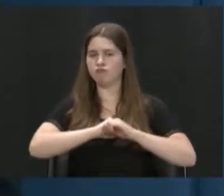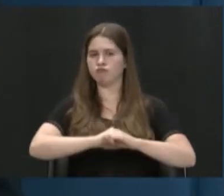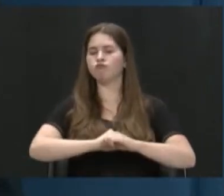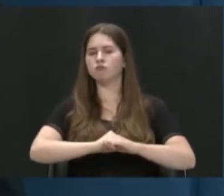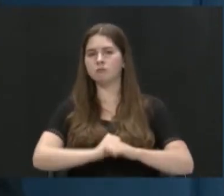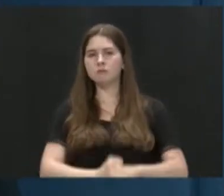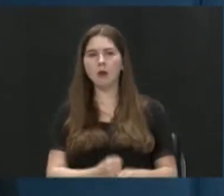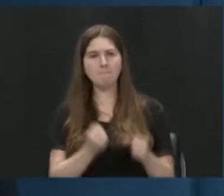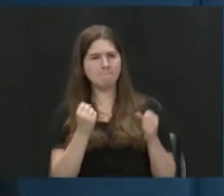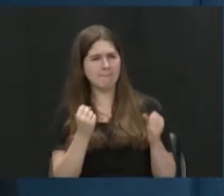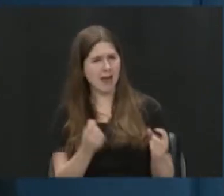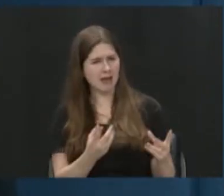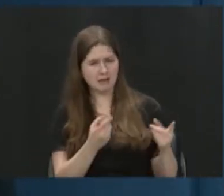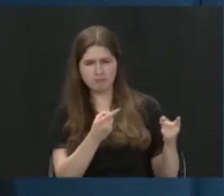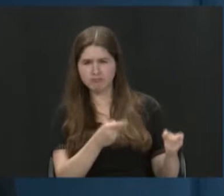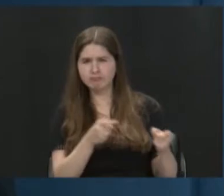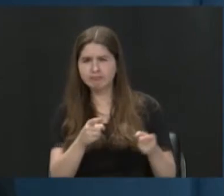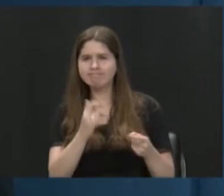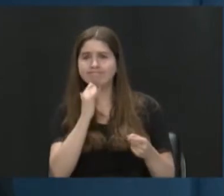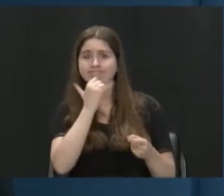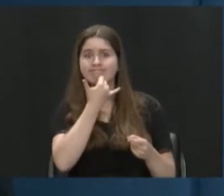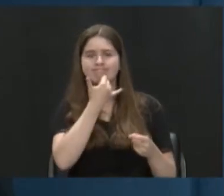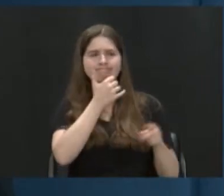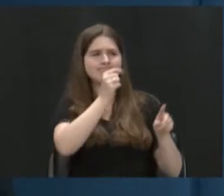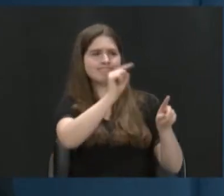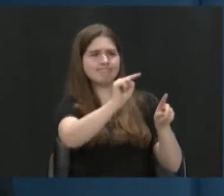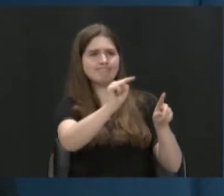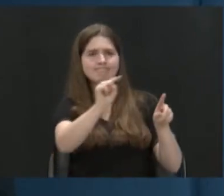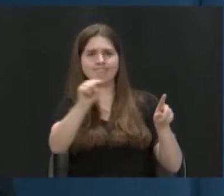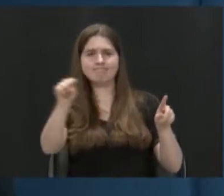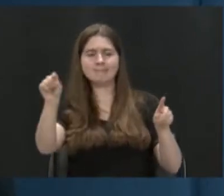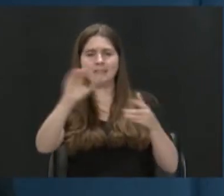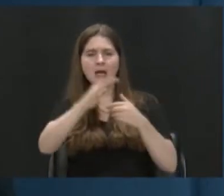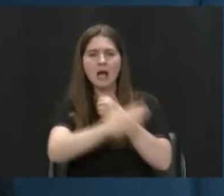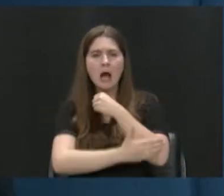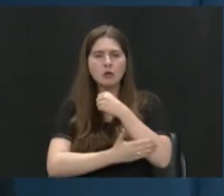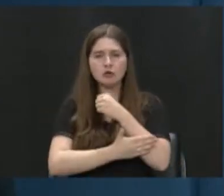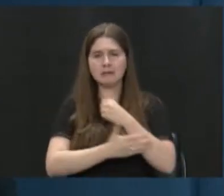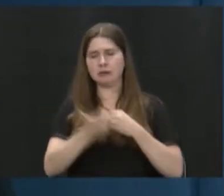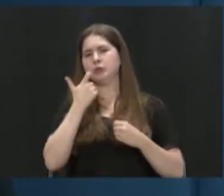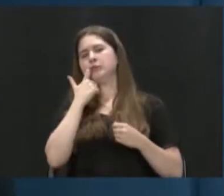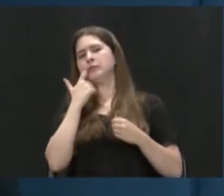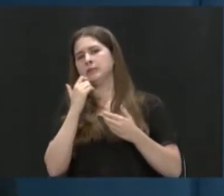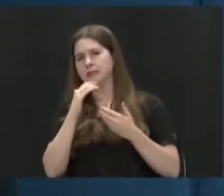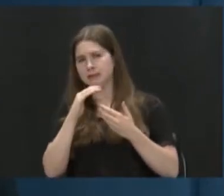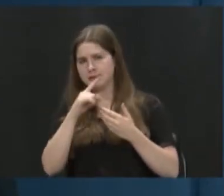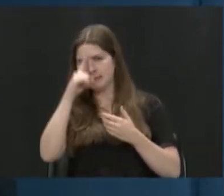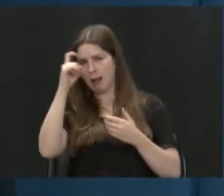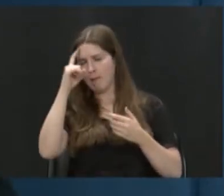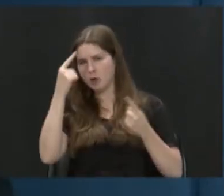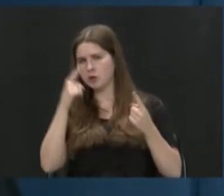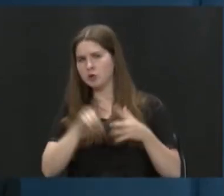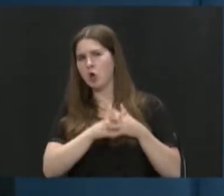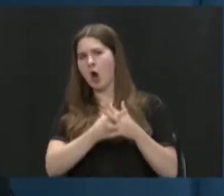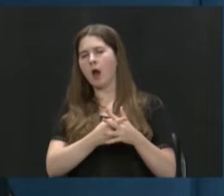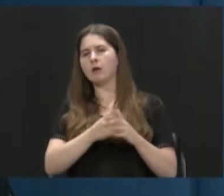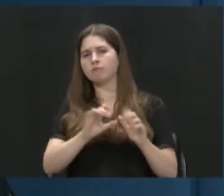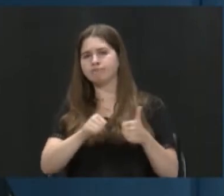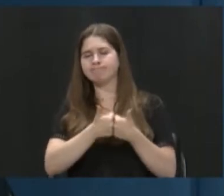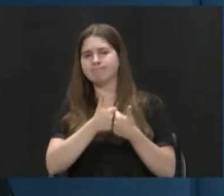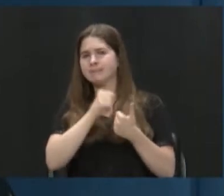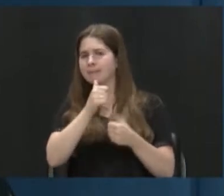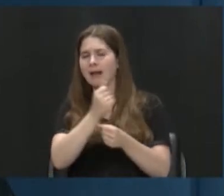already been many incidents, you know, across the country, and summer's barely started. Sure. Of challenges on the rivers,